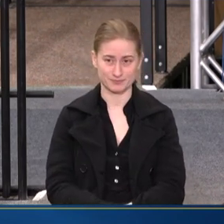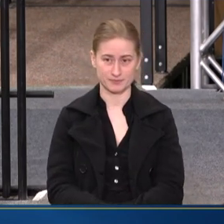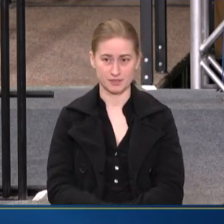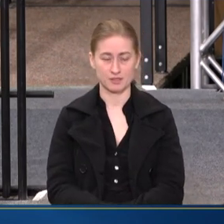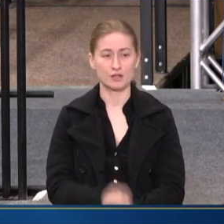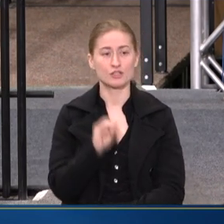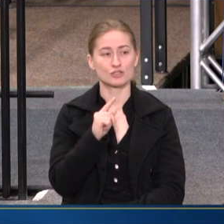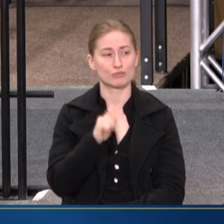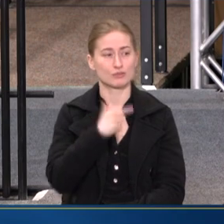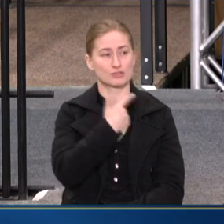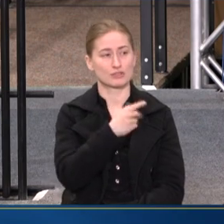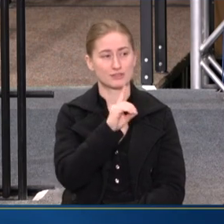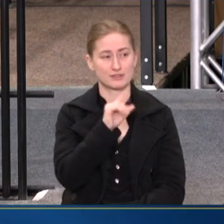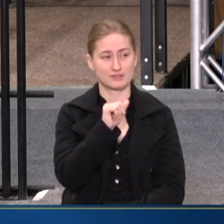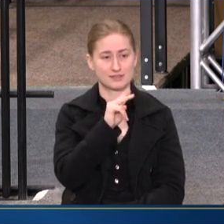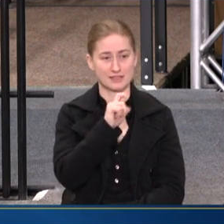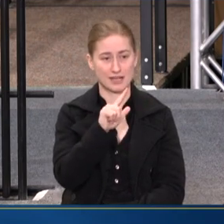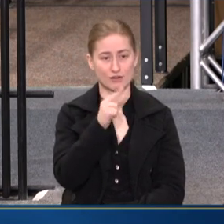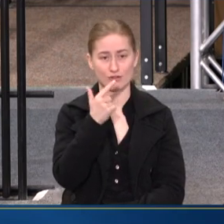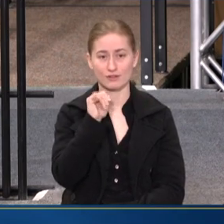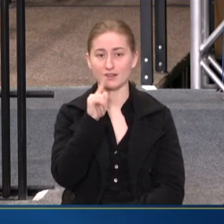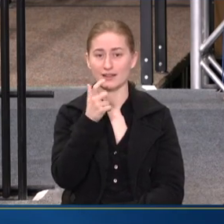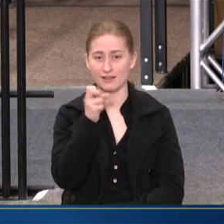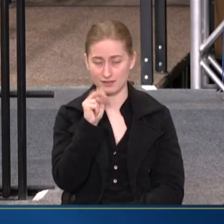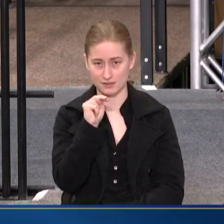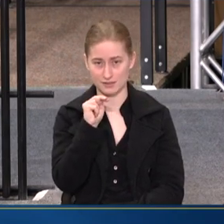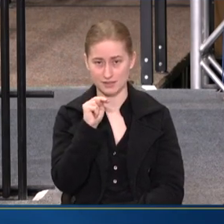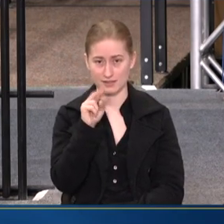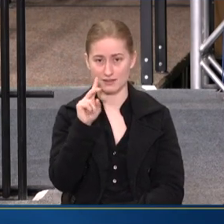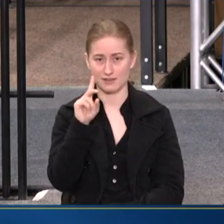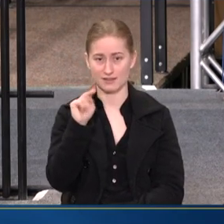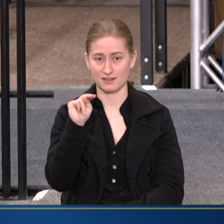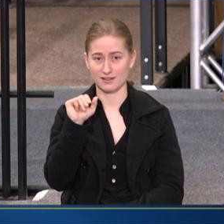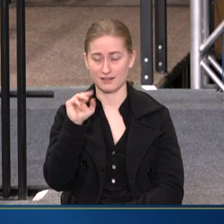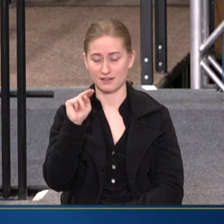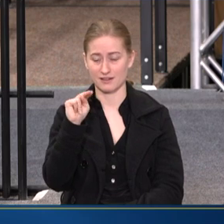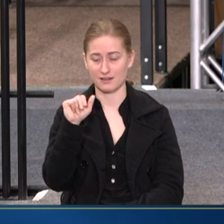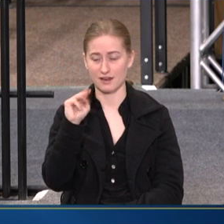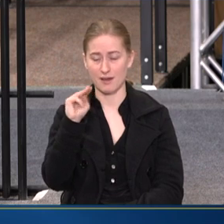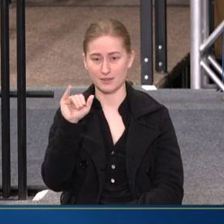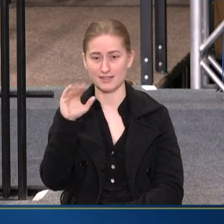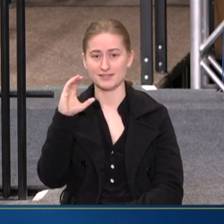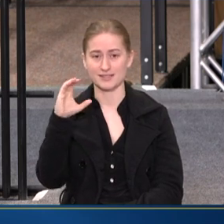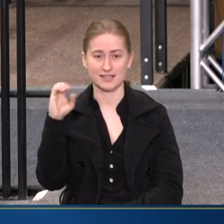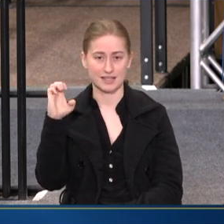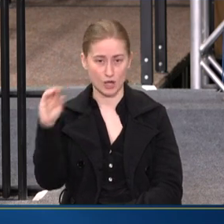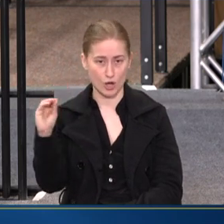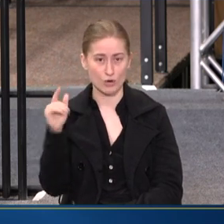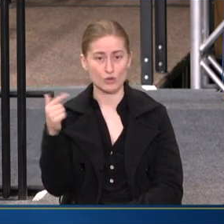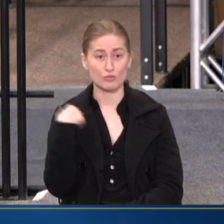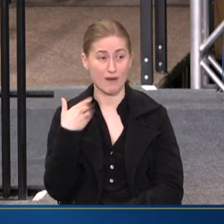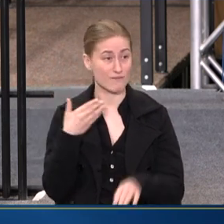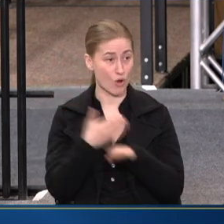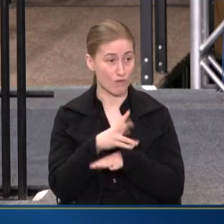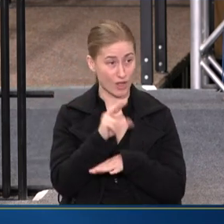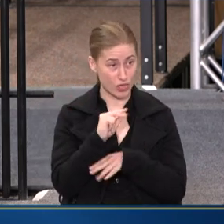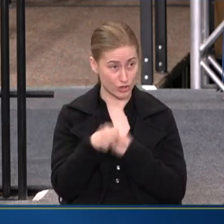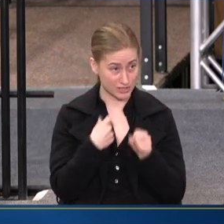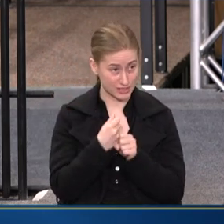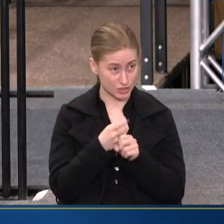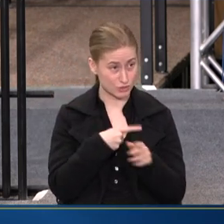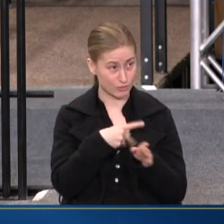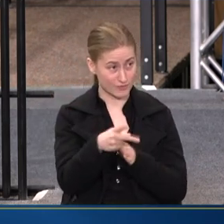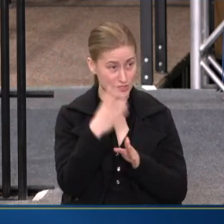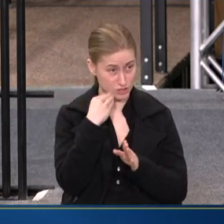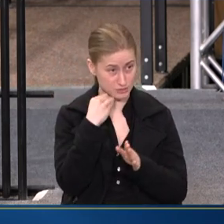SO WE TURN TO DANIEL GILLISON, THE NAMI CEO. DANIEL, YOU HAVE OVER 30 YEARS OF PROFESSIONAL